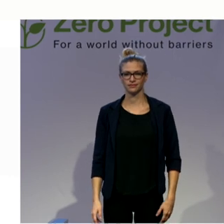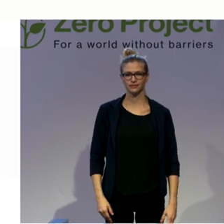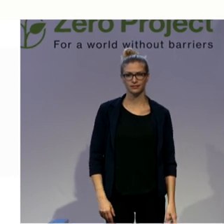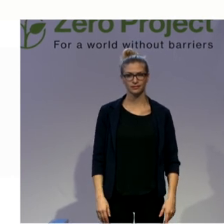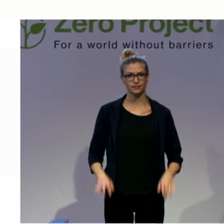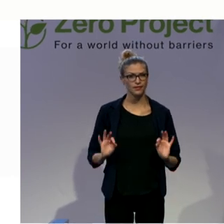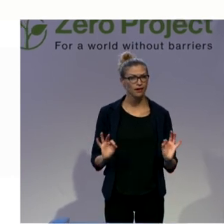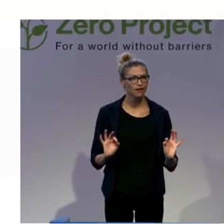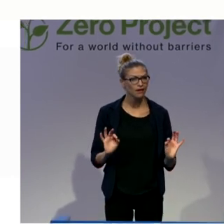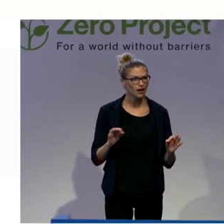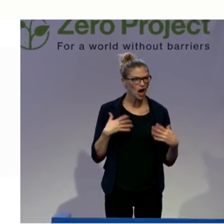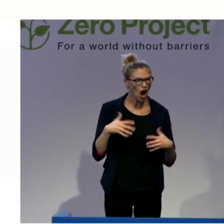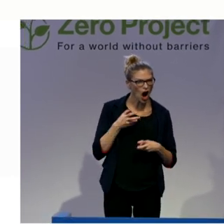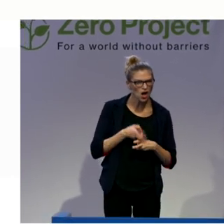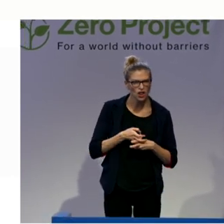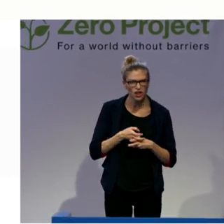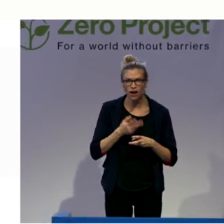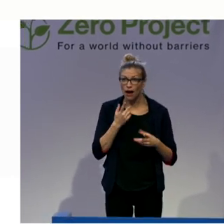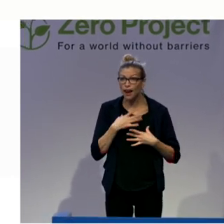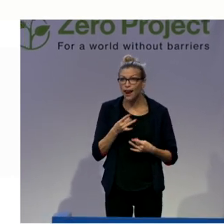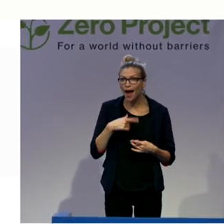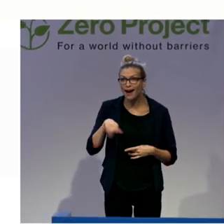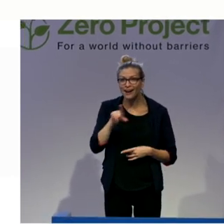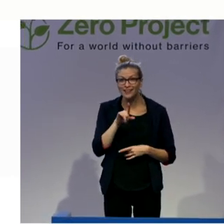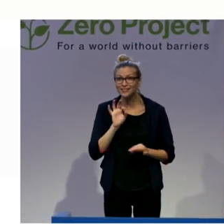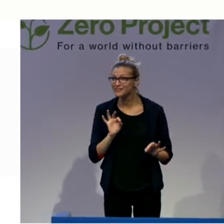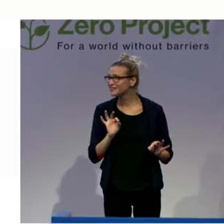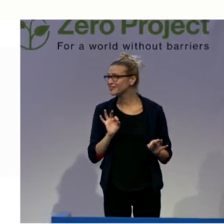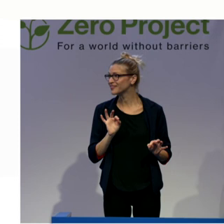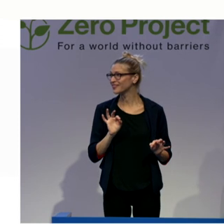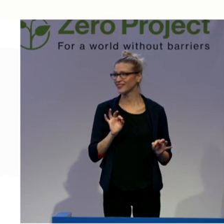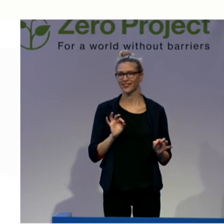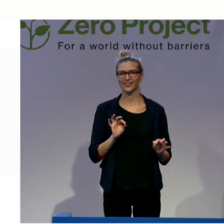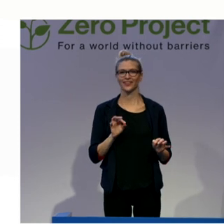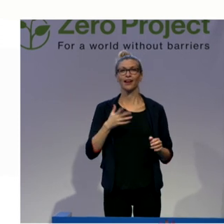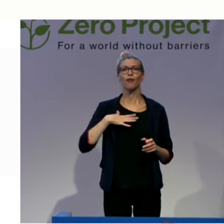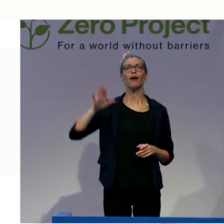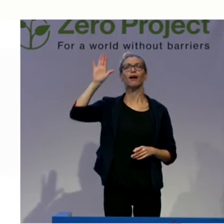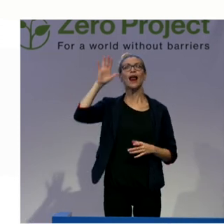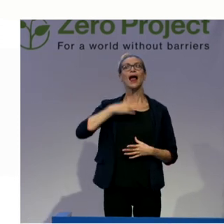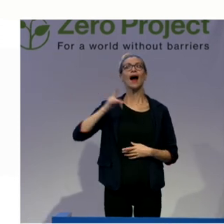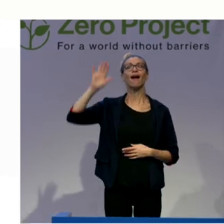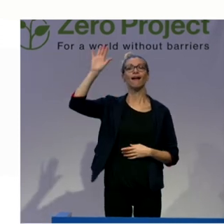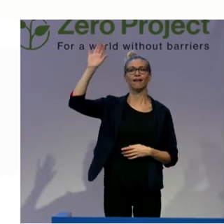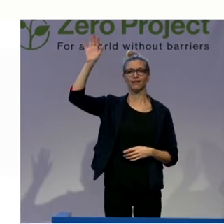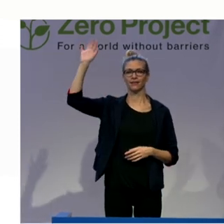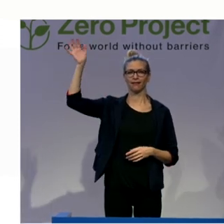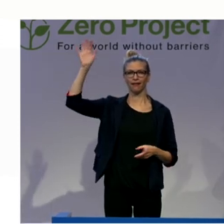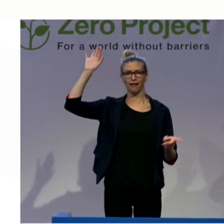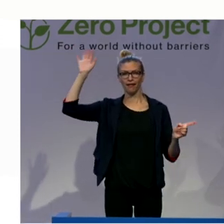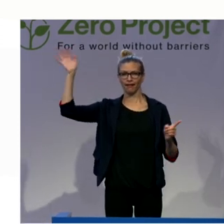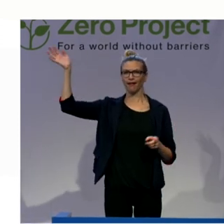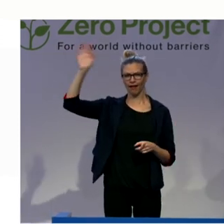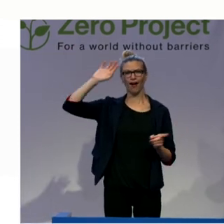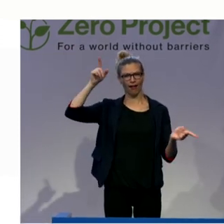challenged a little bit? If it's possible, move your right hand up and say you are challenged.